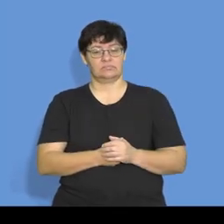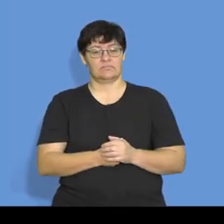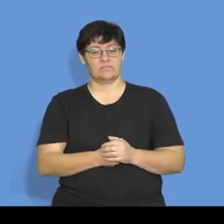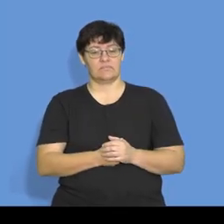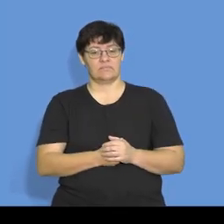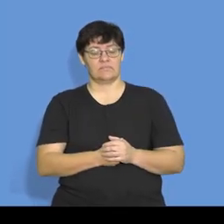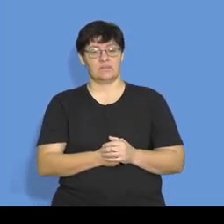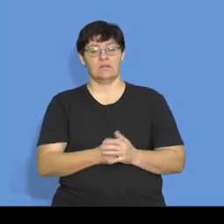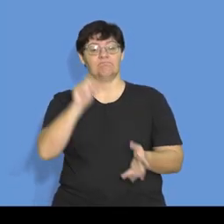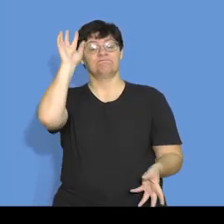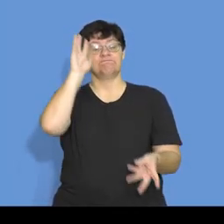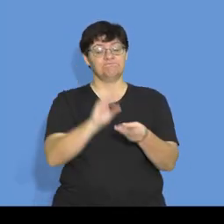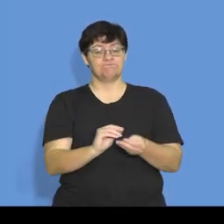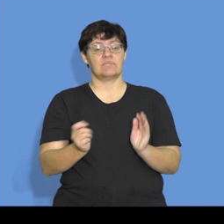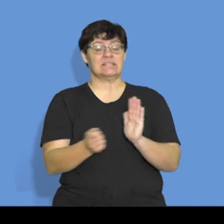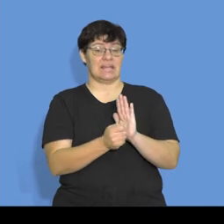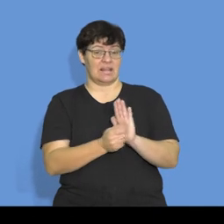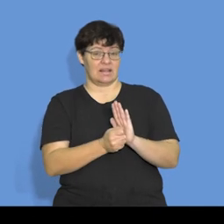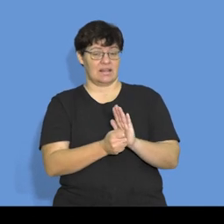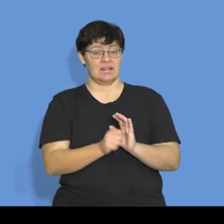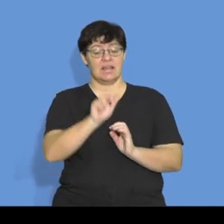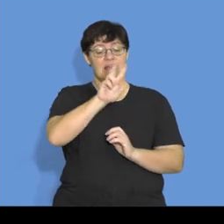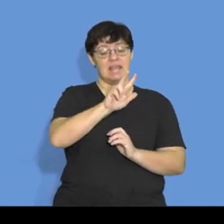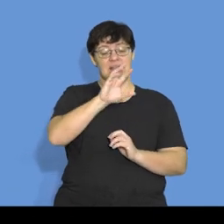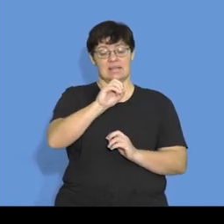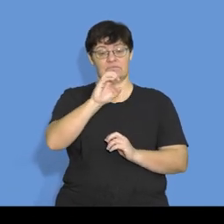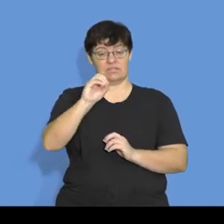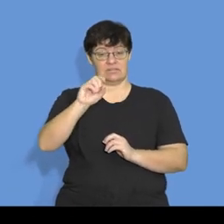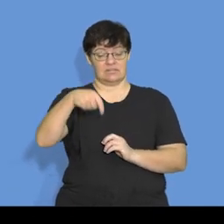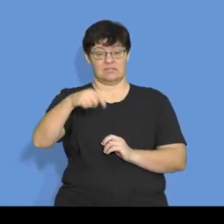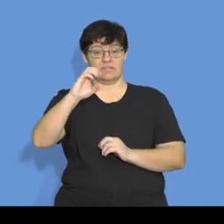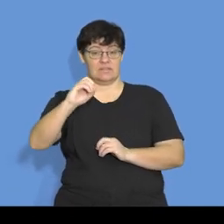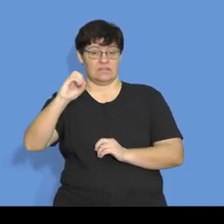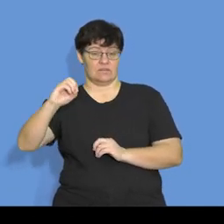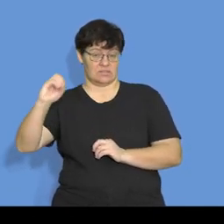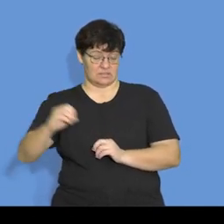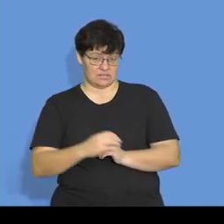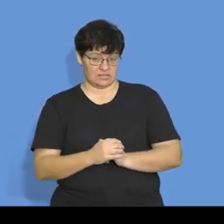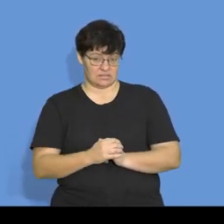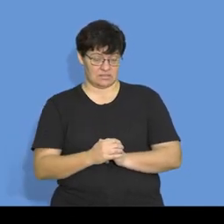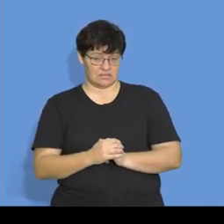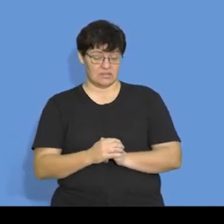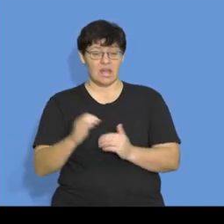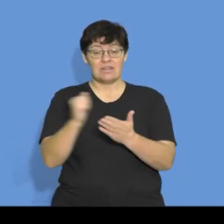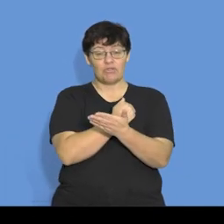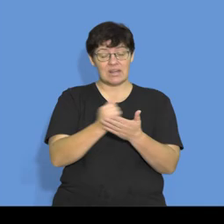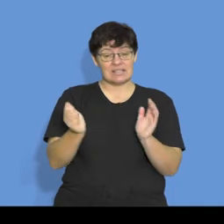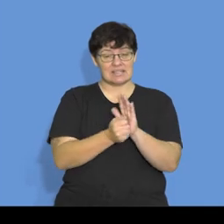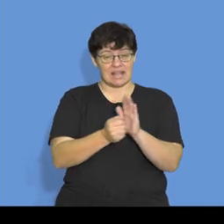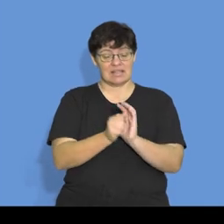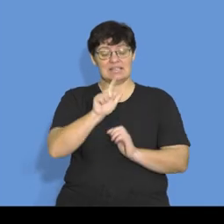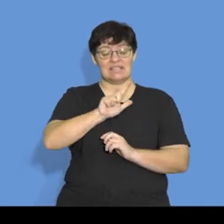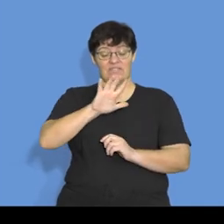our total sales amounts to 800,000 Rand. Credit sales amounts to 75